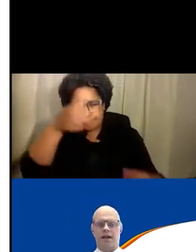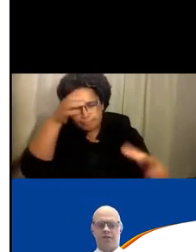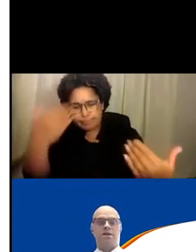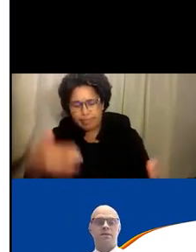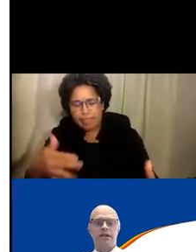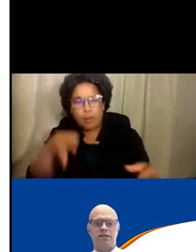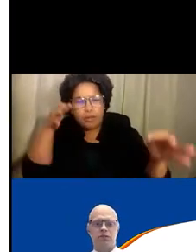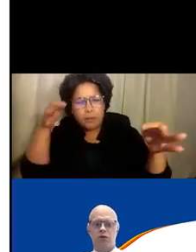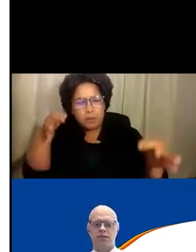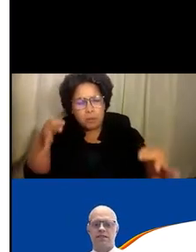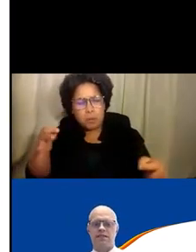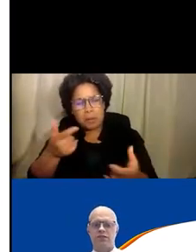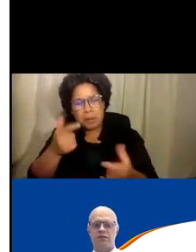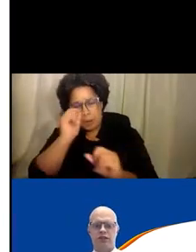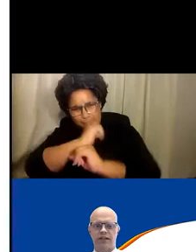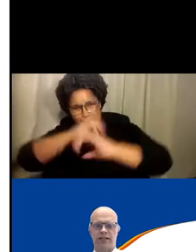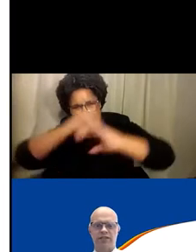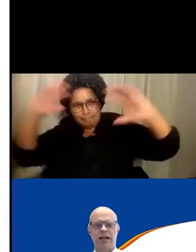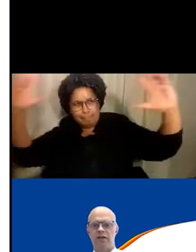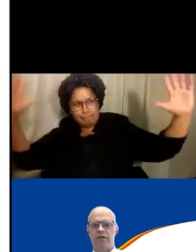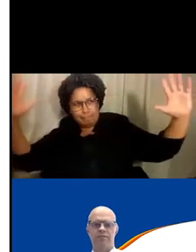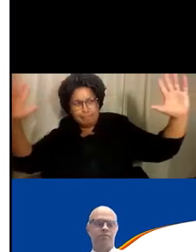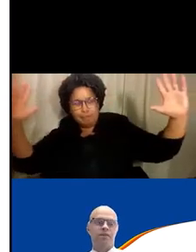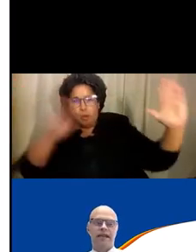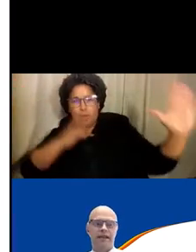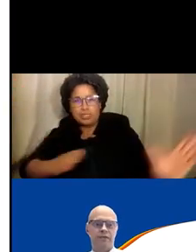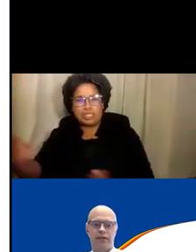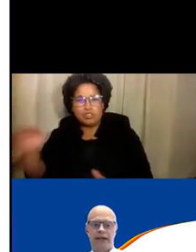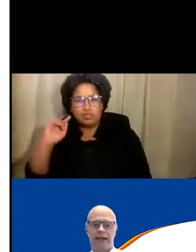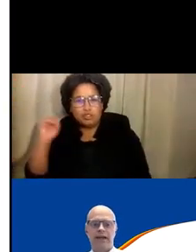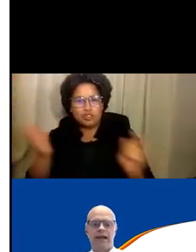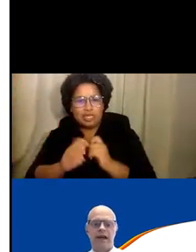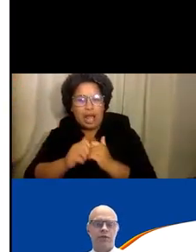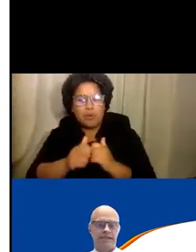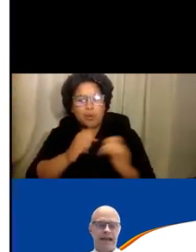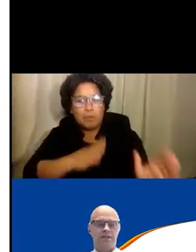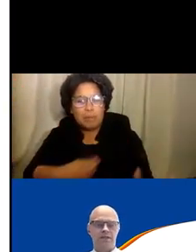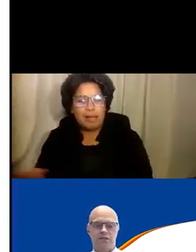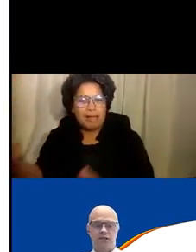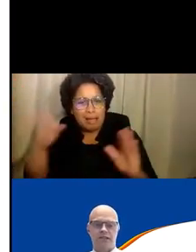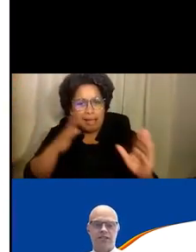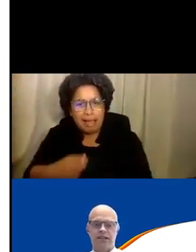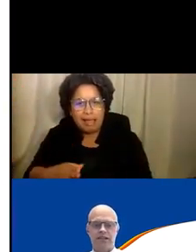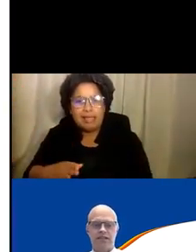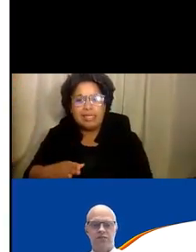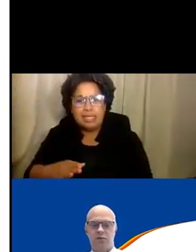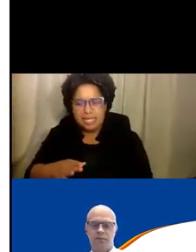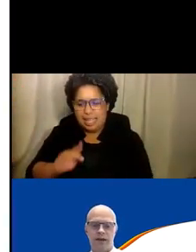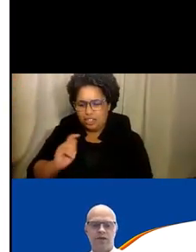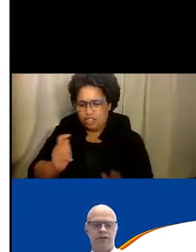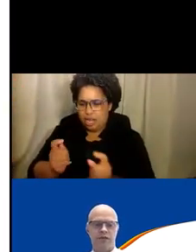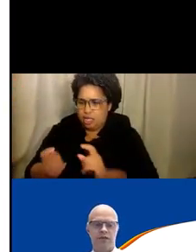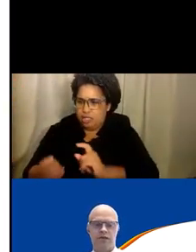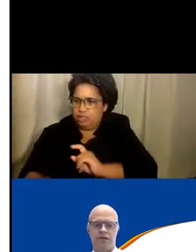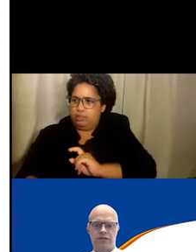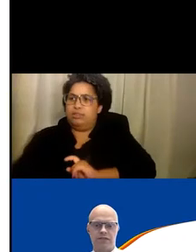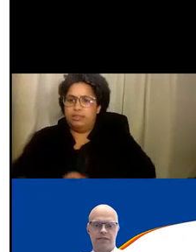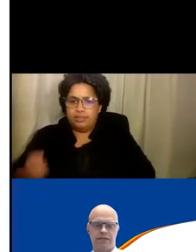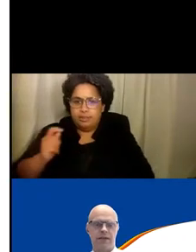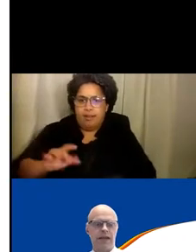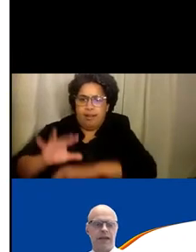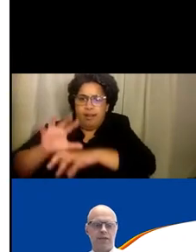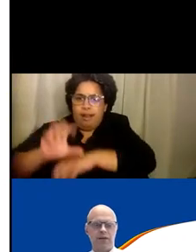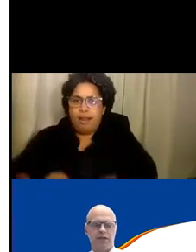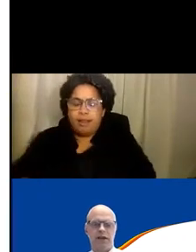kind of big picture organizational change, how to plan for that, how to adapt to that change, prepare yourself, your